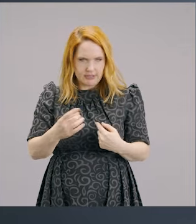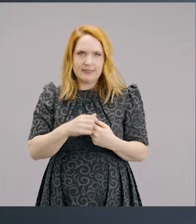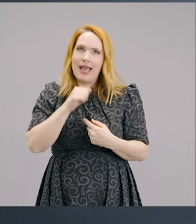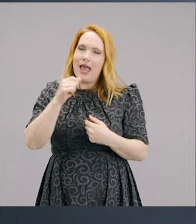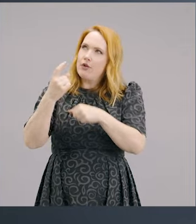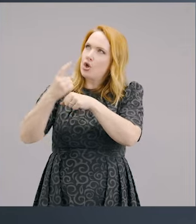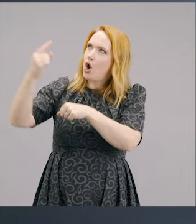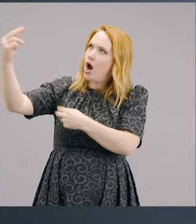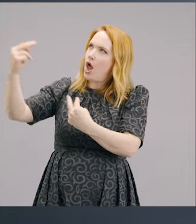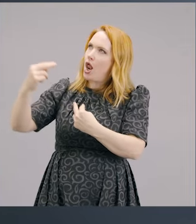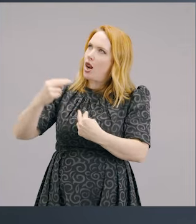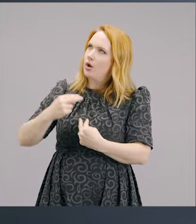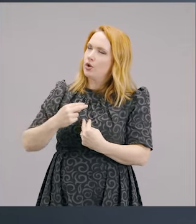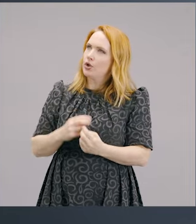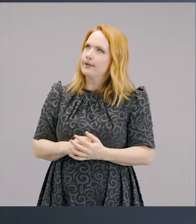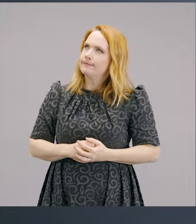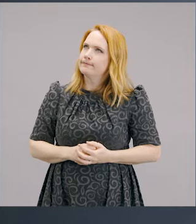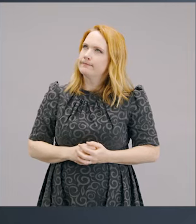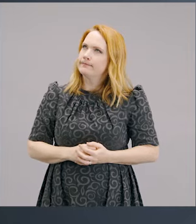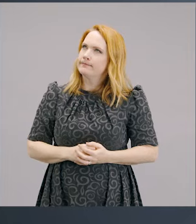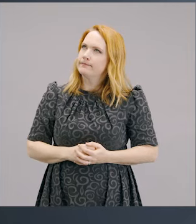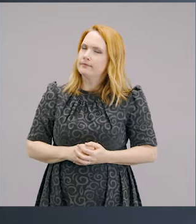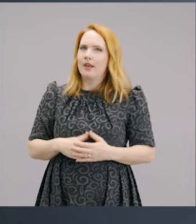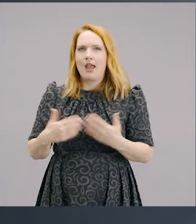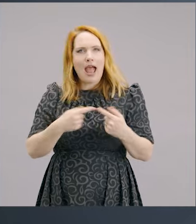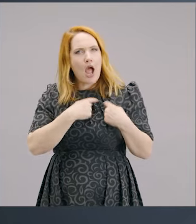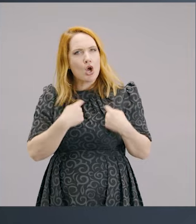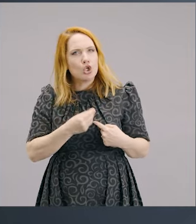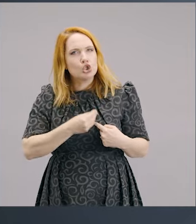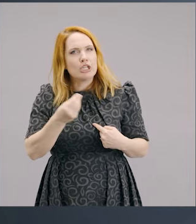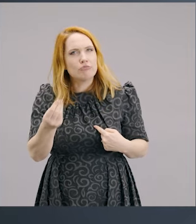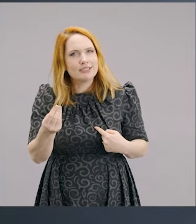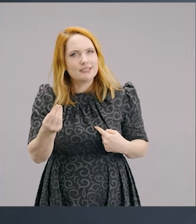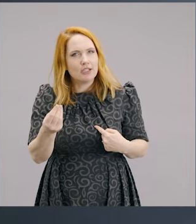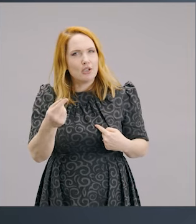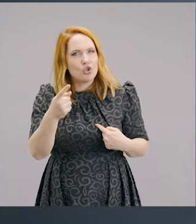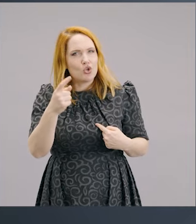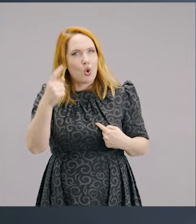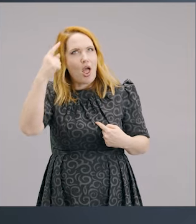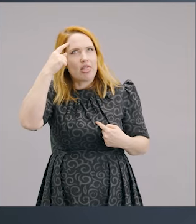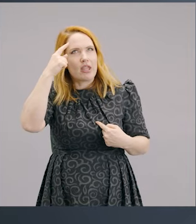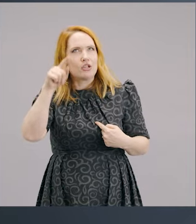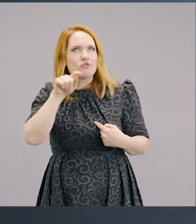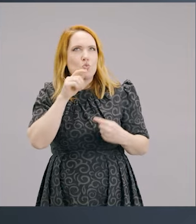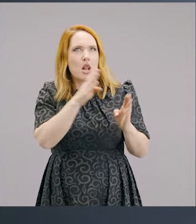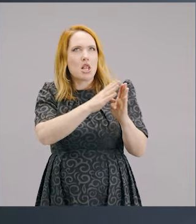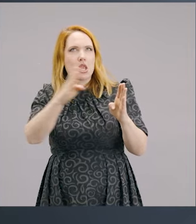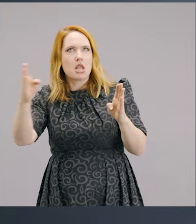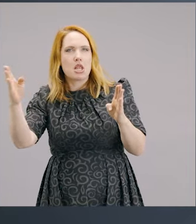into your heart and you were answering a question, if God asked you that question, how generous are you? Where would you place yourself?